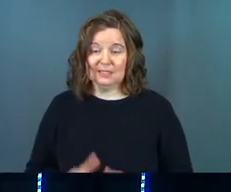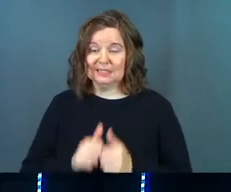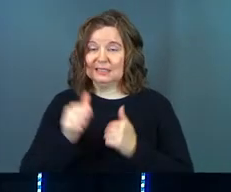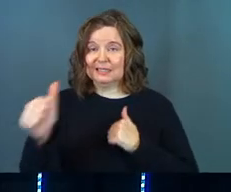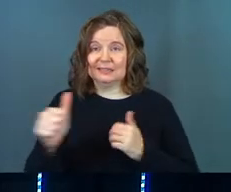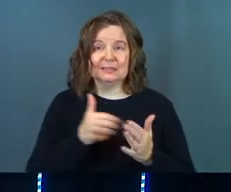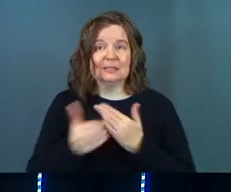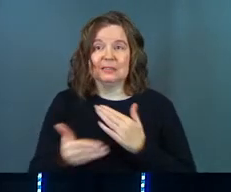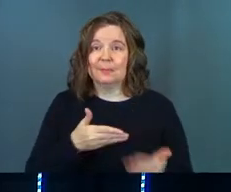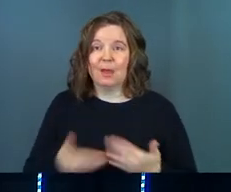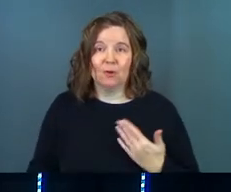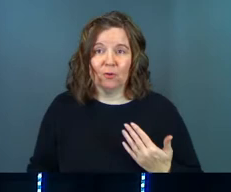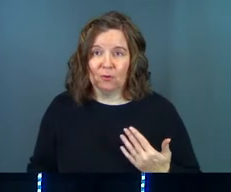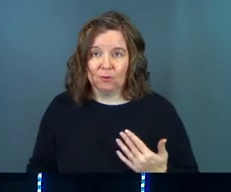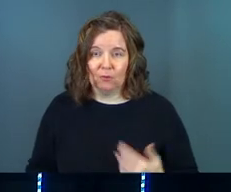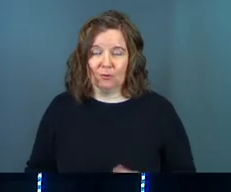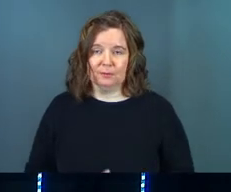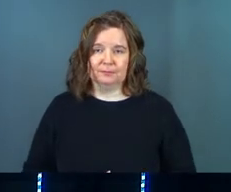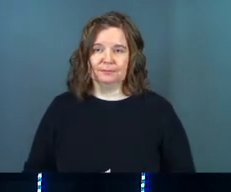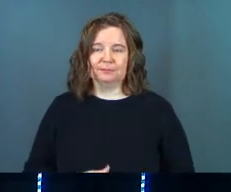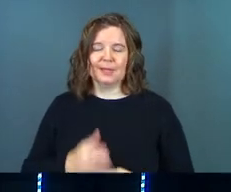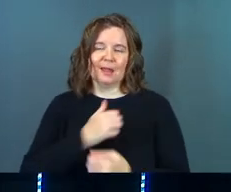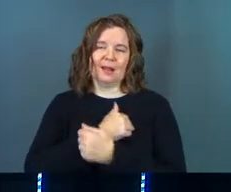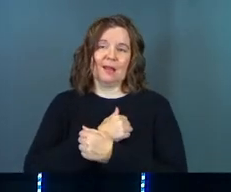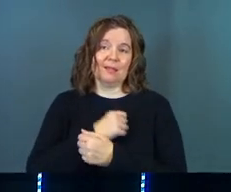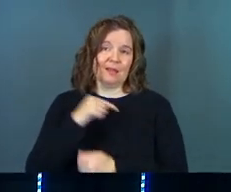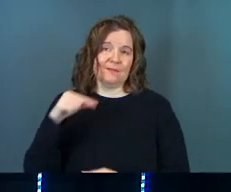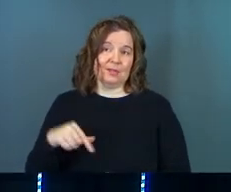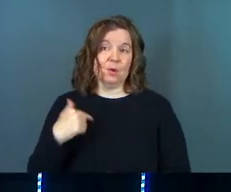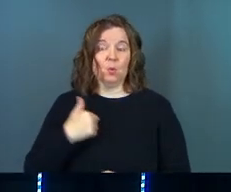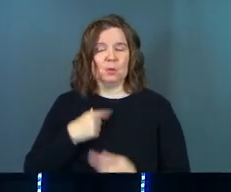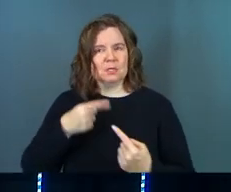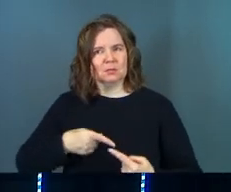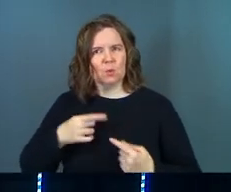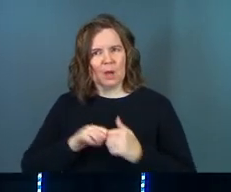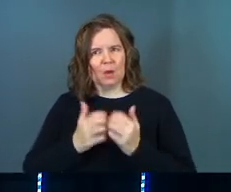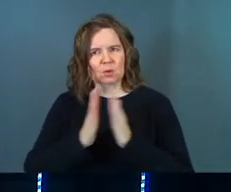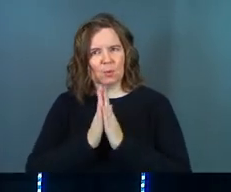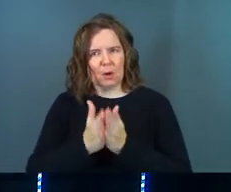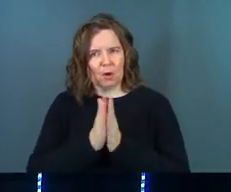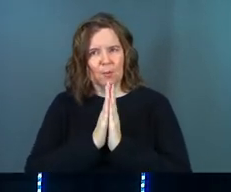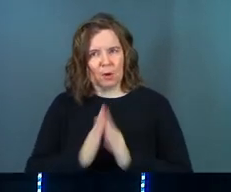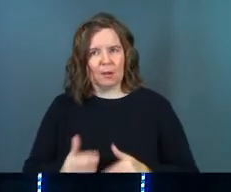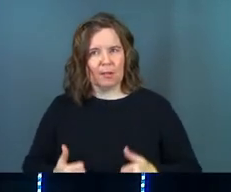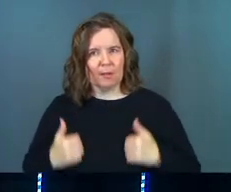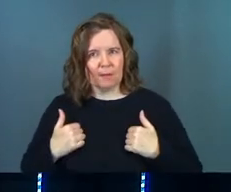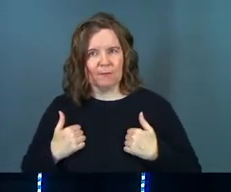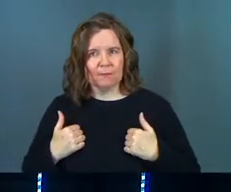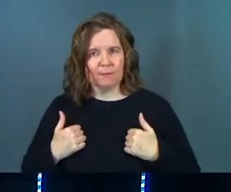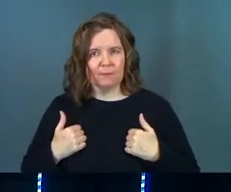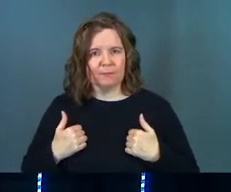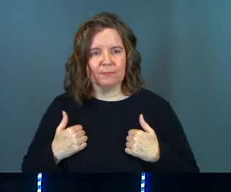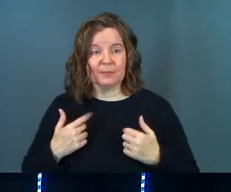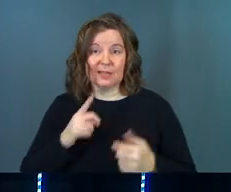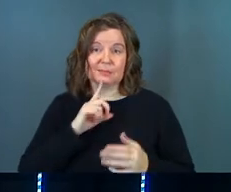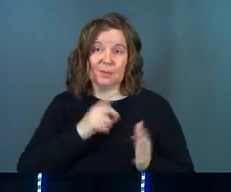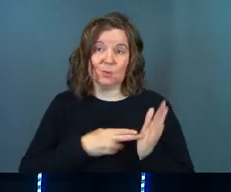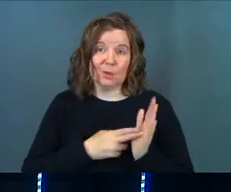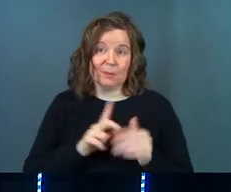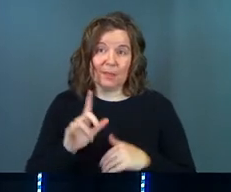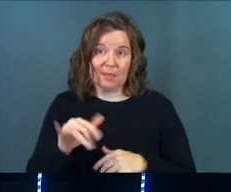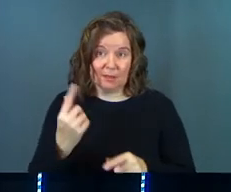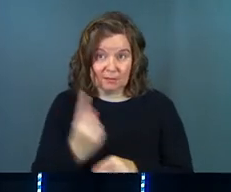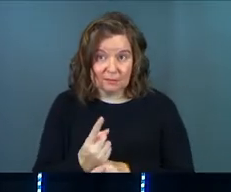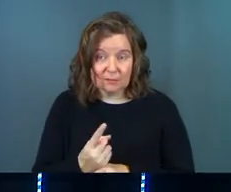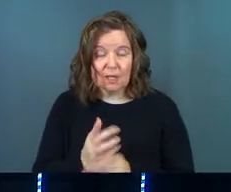Distance doesn't matter. And I love this, that we struggle with how to pray in our prayer life. Let's be real about